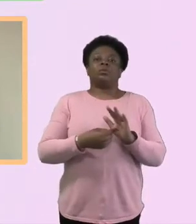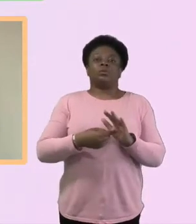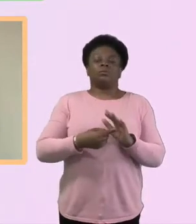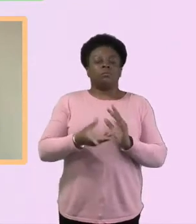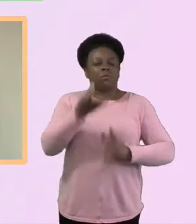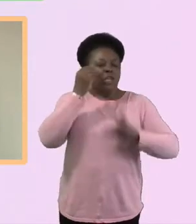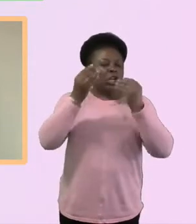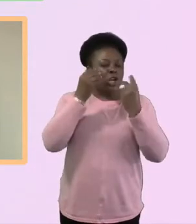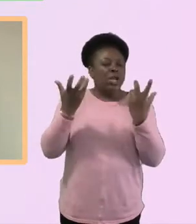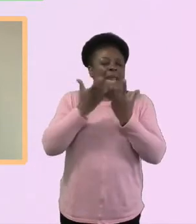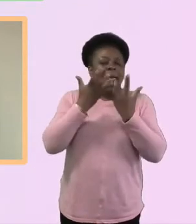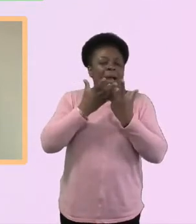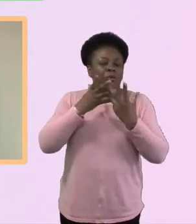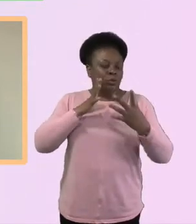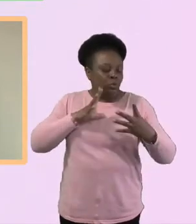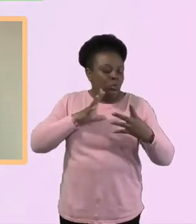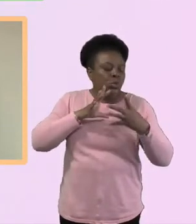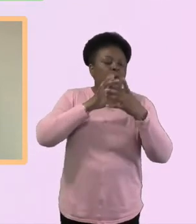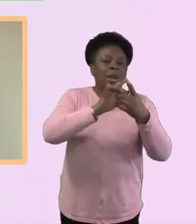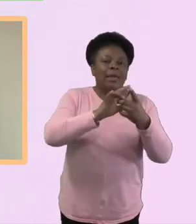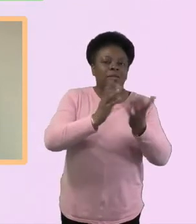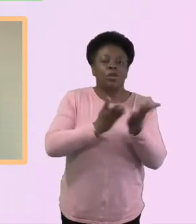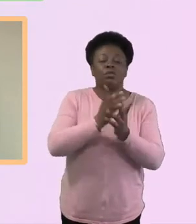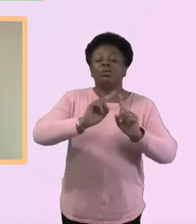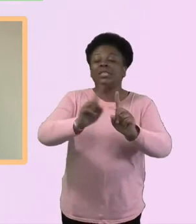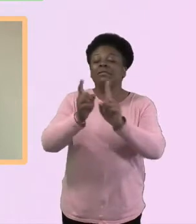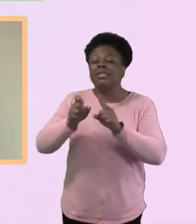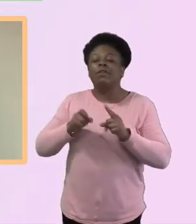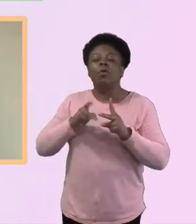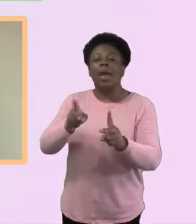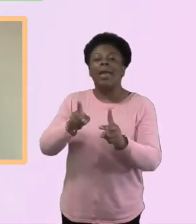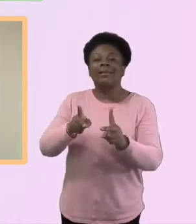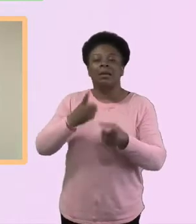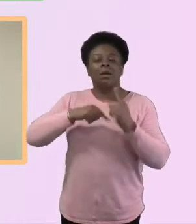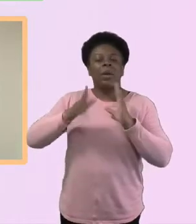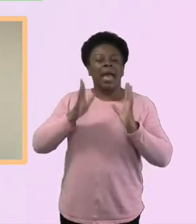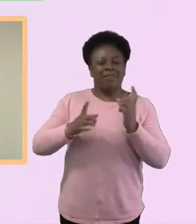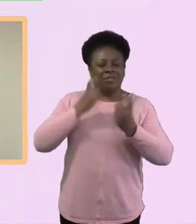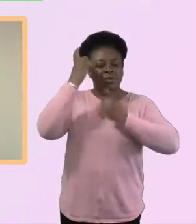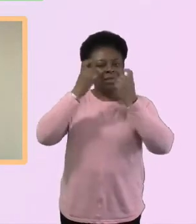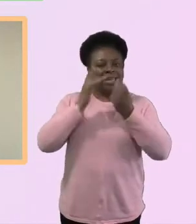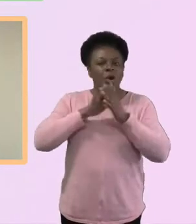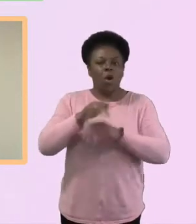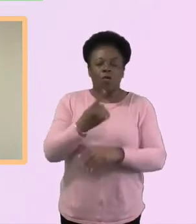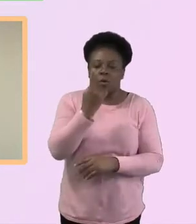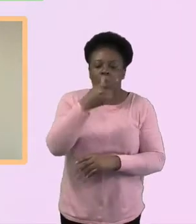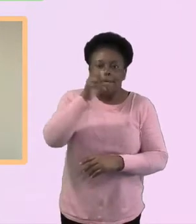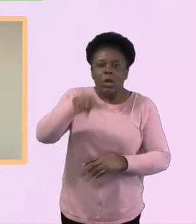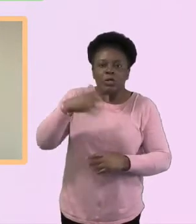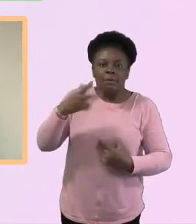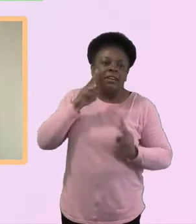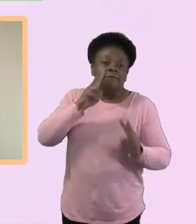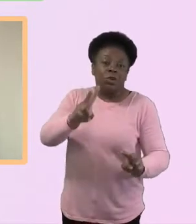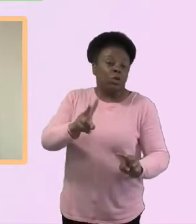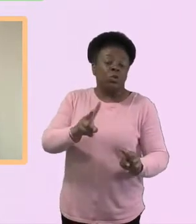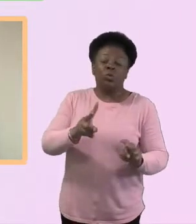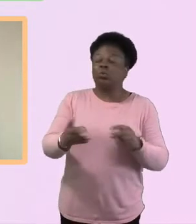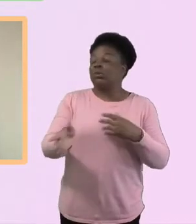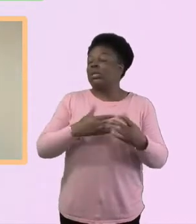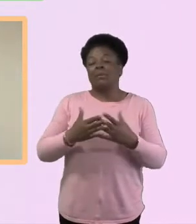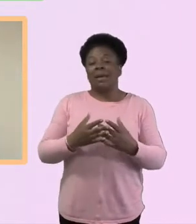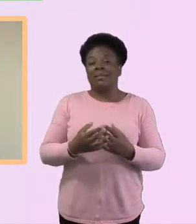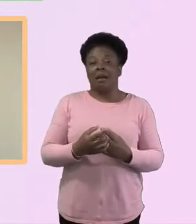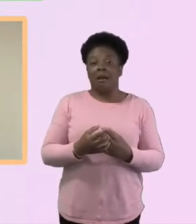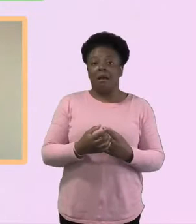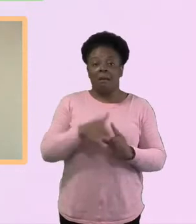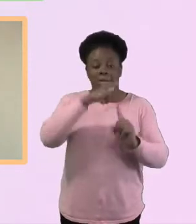connecting in different ways, but also it's about the one. And I love that. It really resonated. Yeah. I was going to say the same, really, just